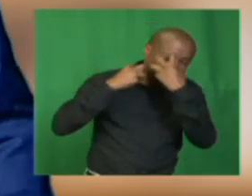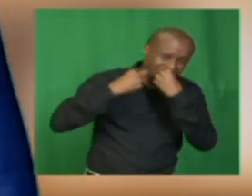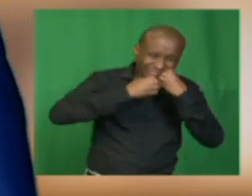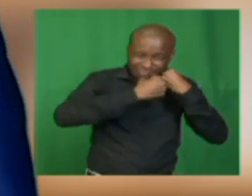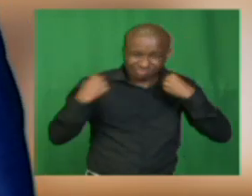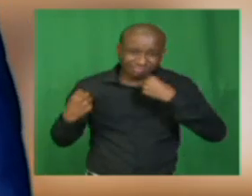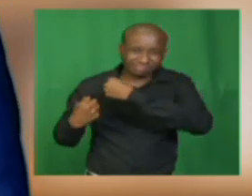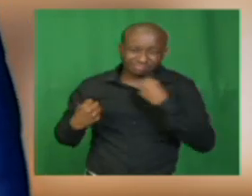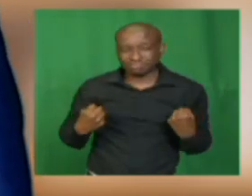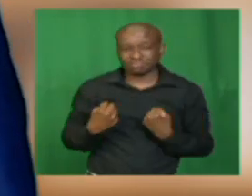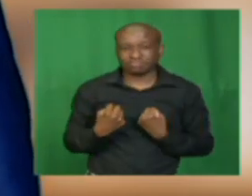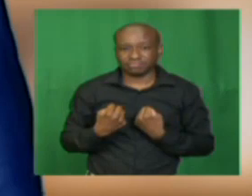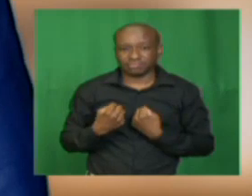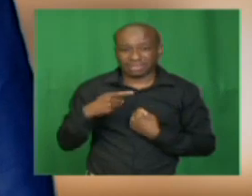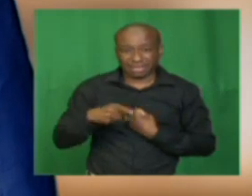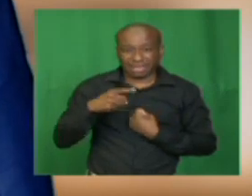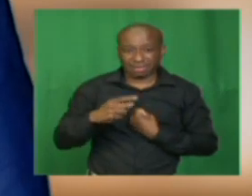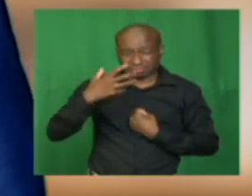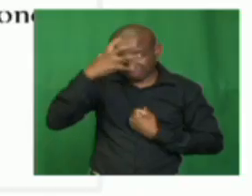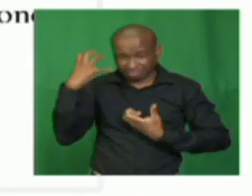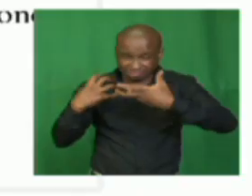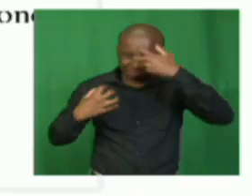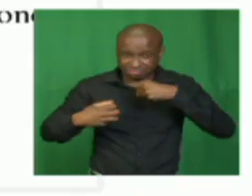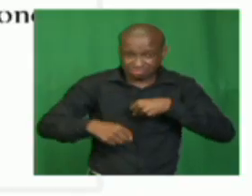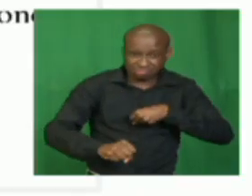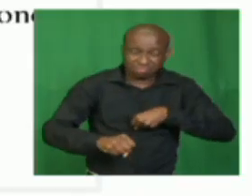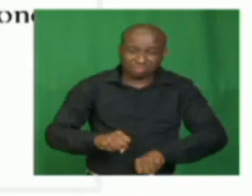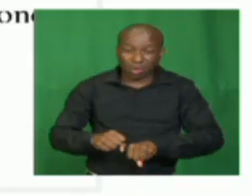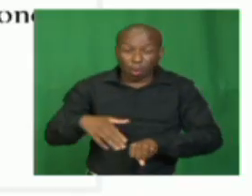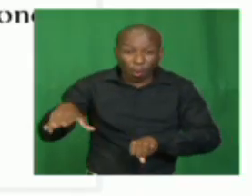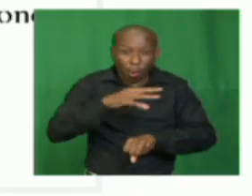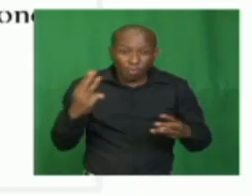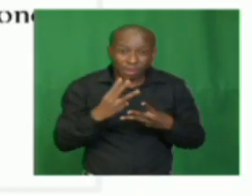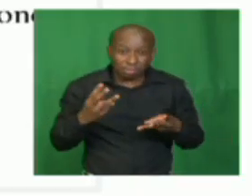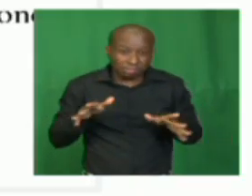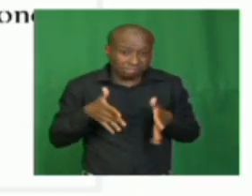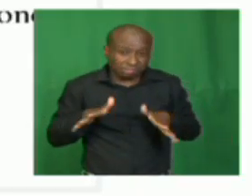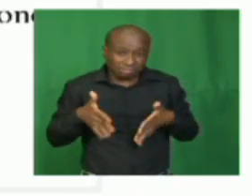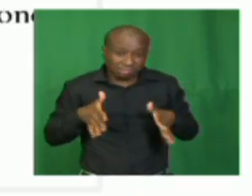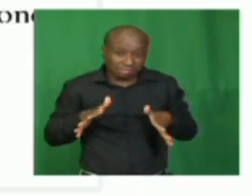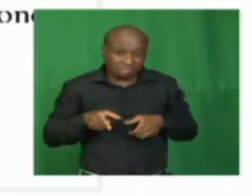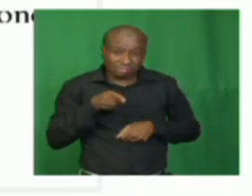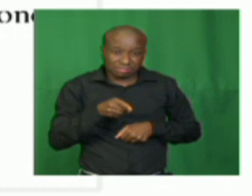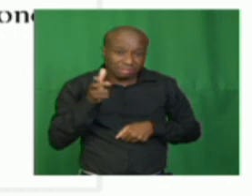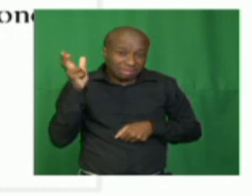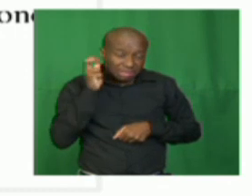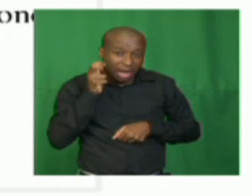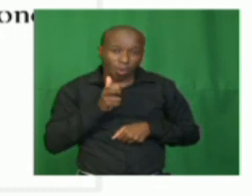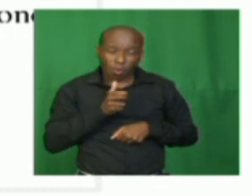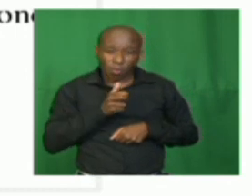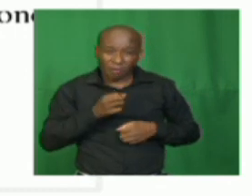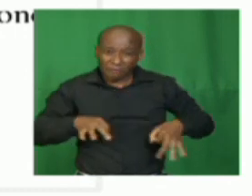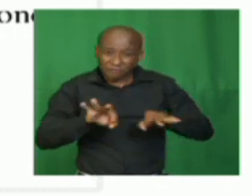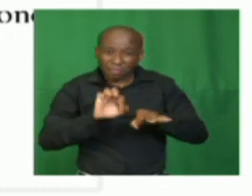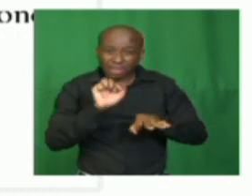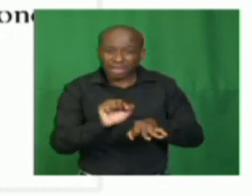into pieces. All the people were terrified upon hearing the sad news about